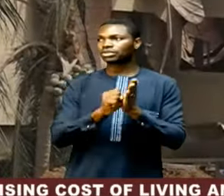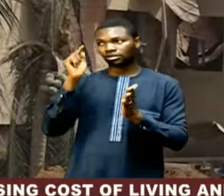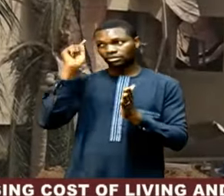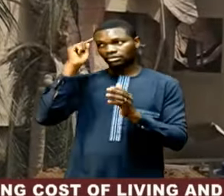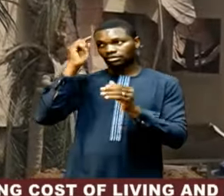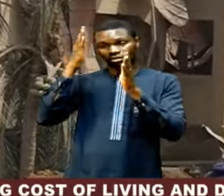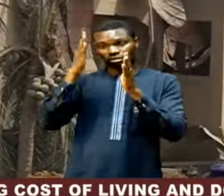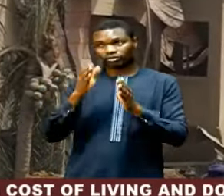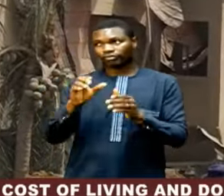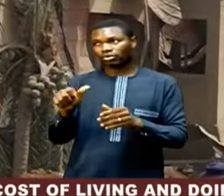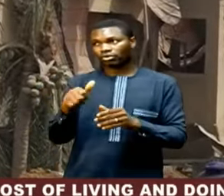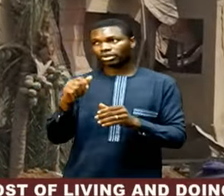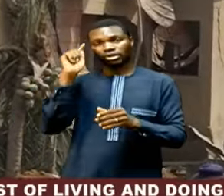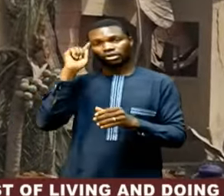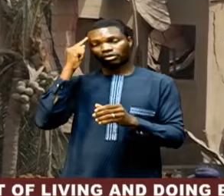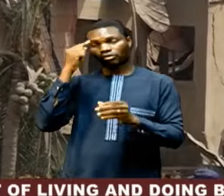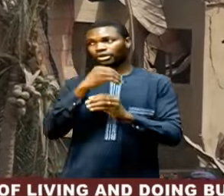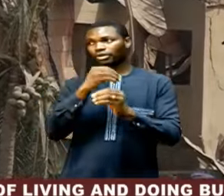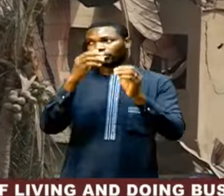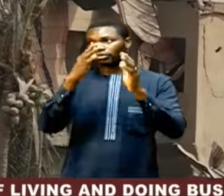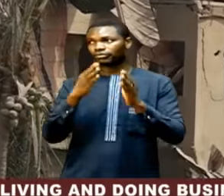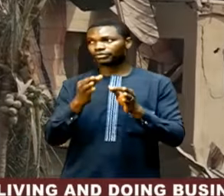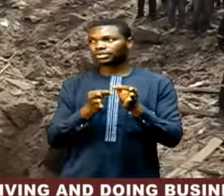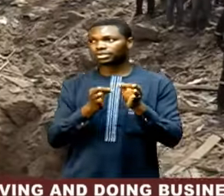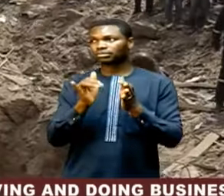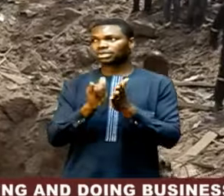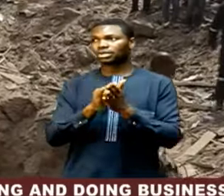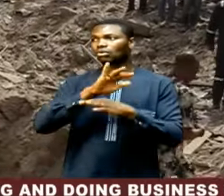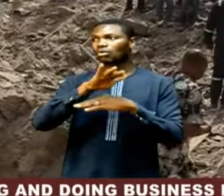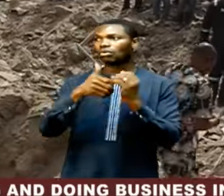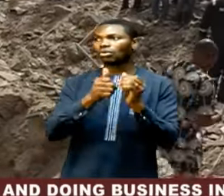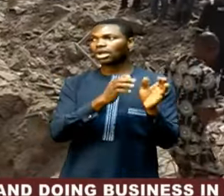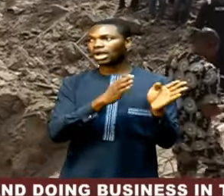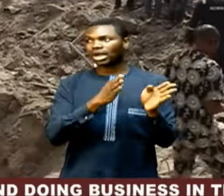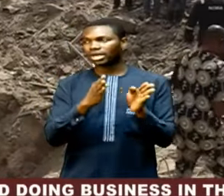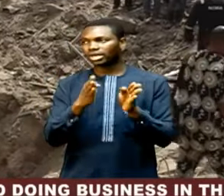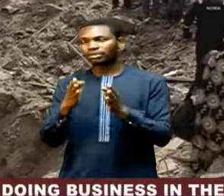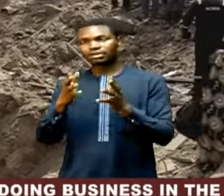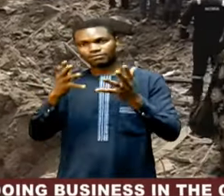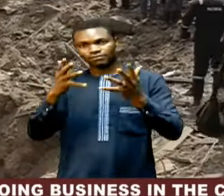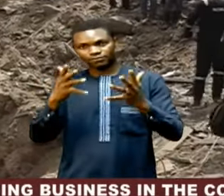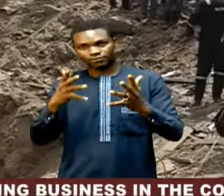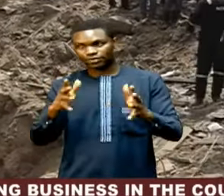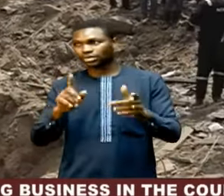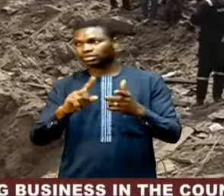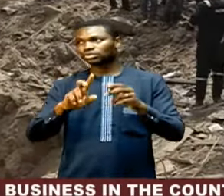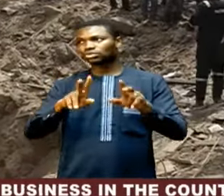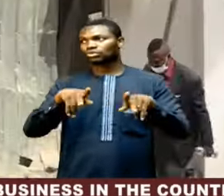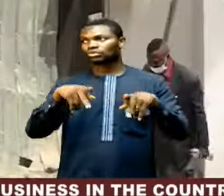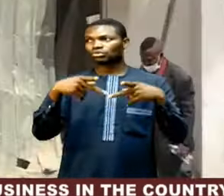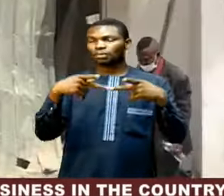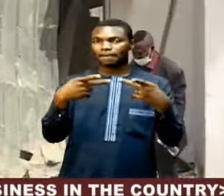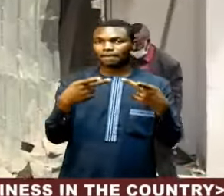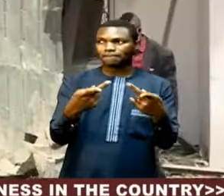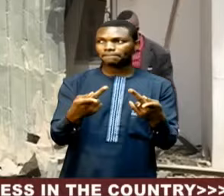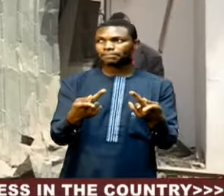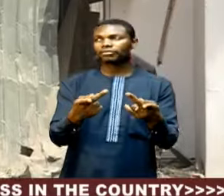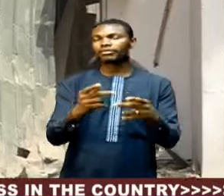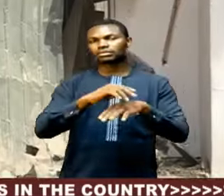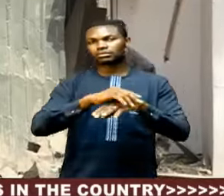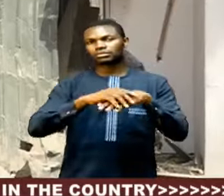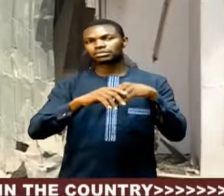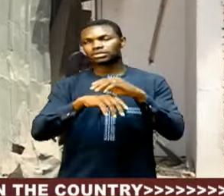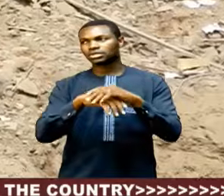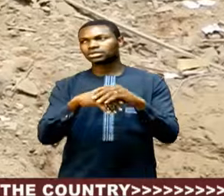other government officials, said all arrangements have been concluded to provide relief items to alleviate